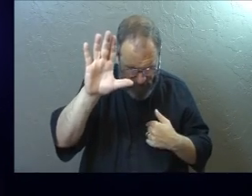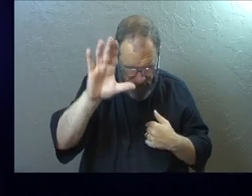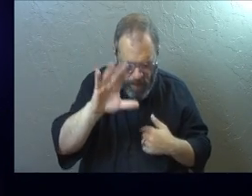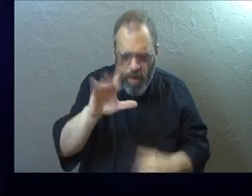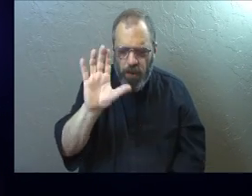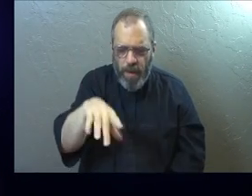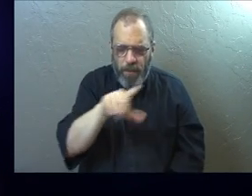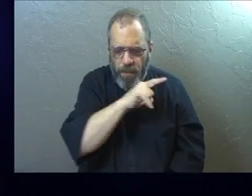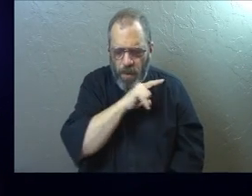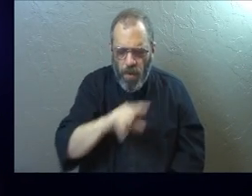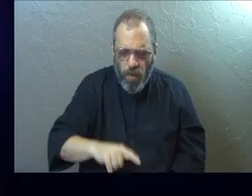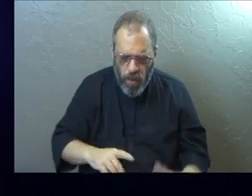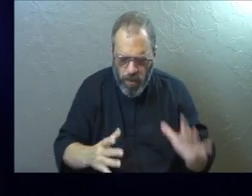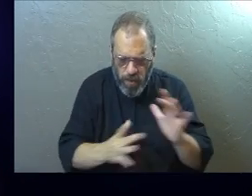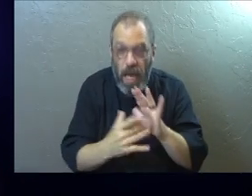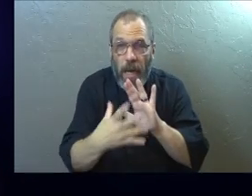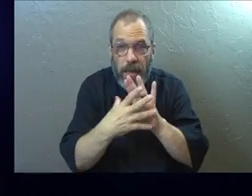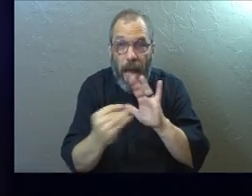Dear Lord Jesus